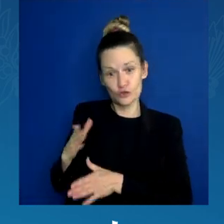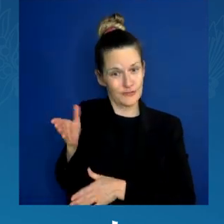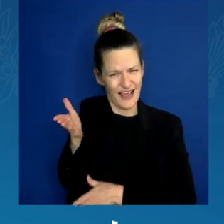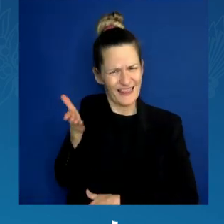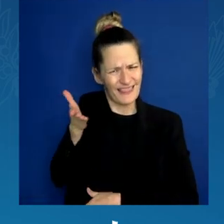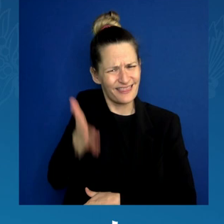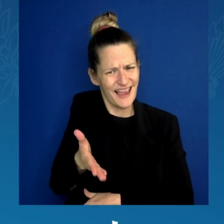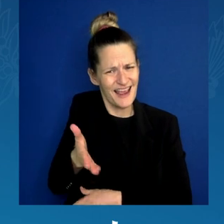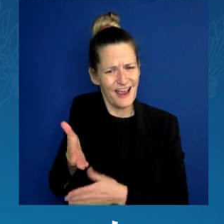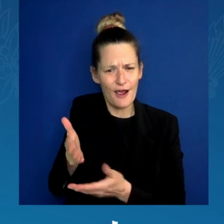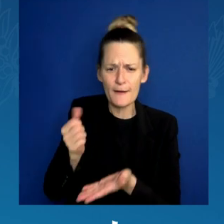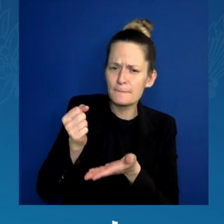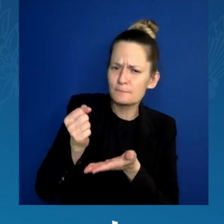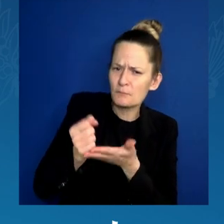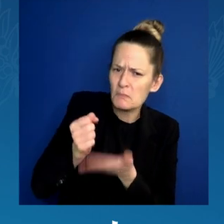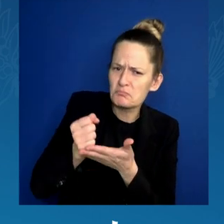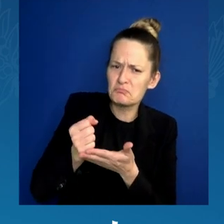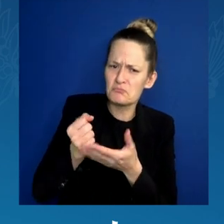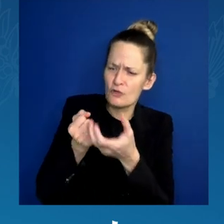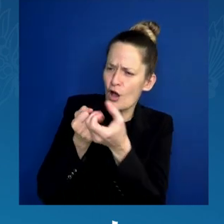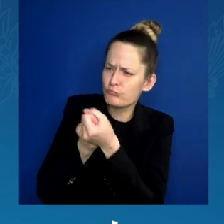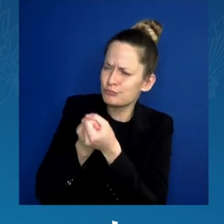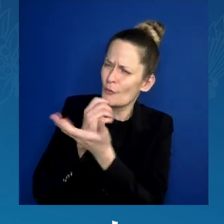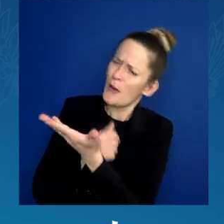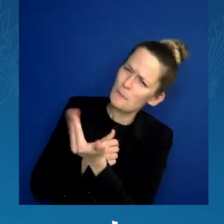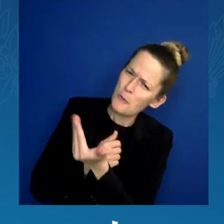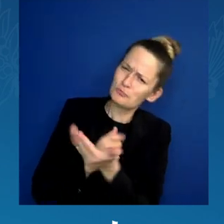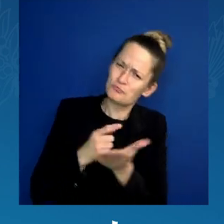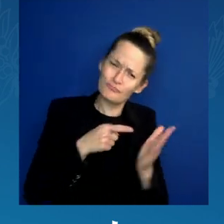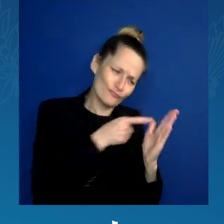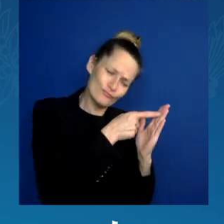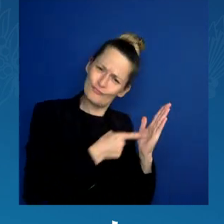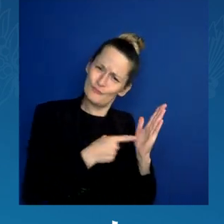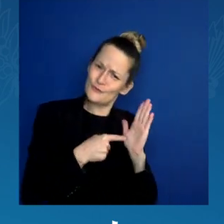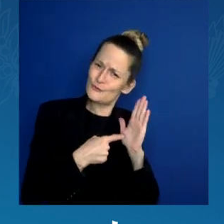The people who are on the front lines, the protectors of our democracy.